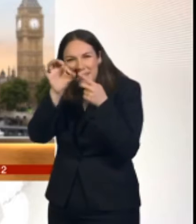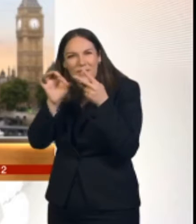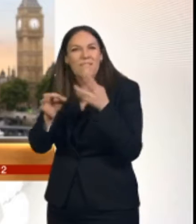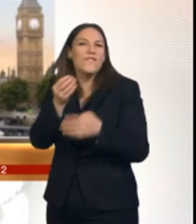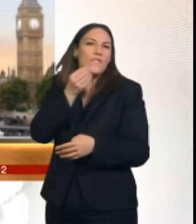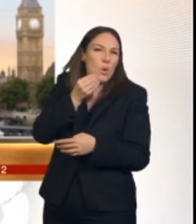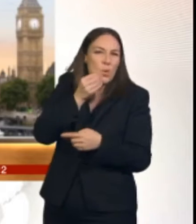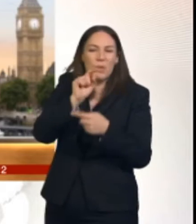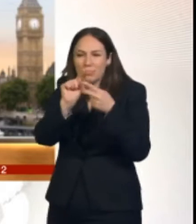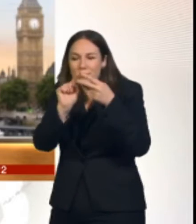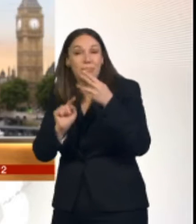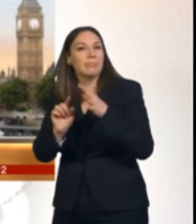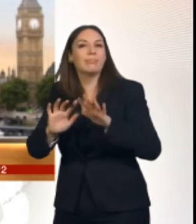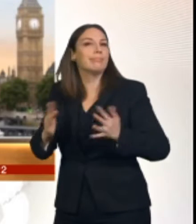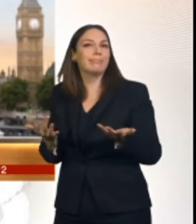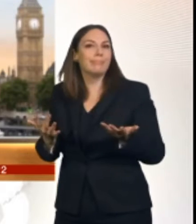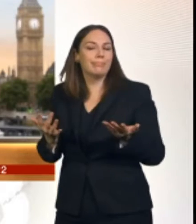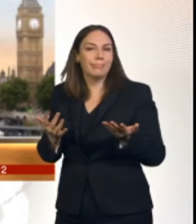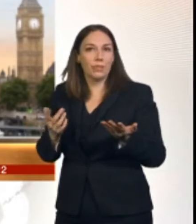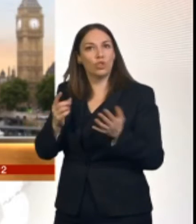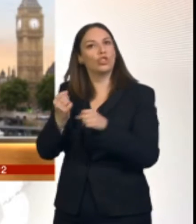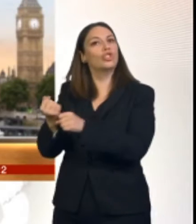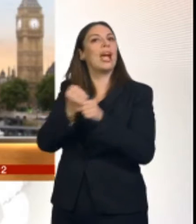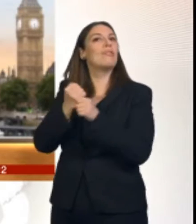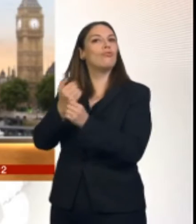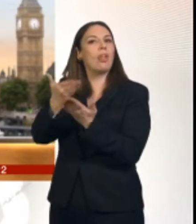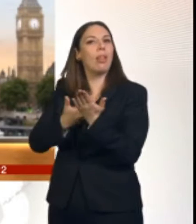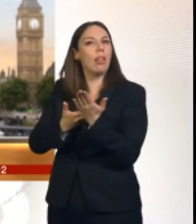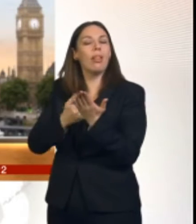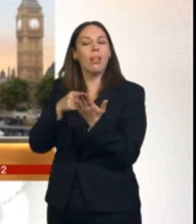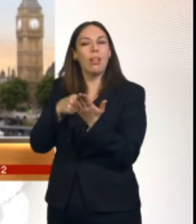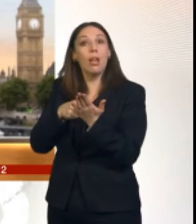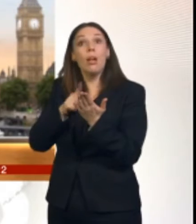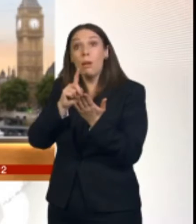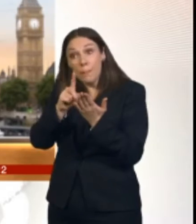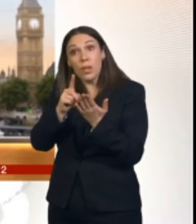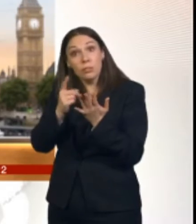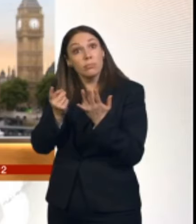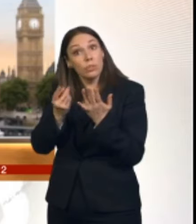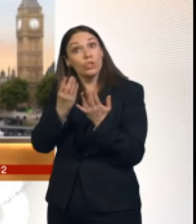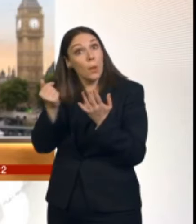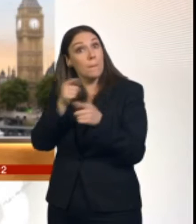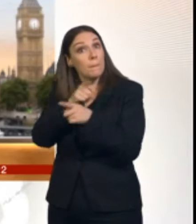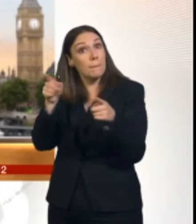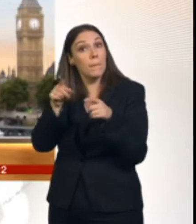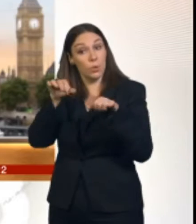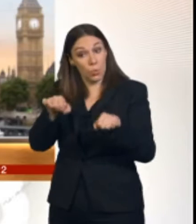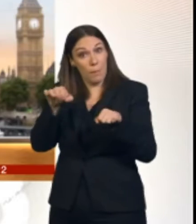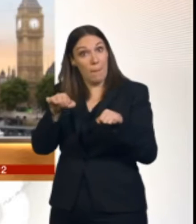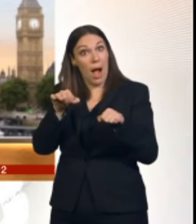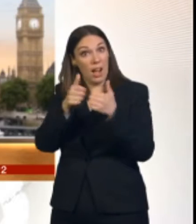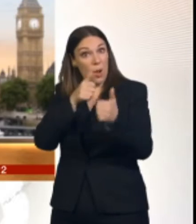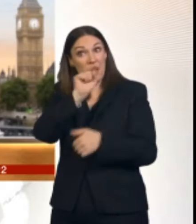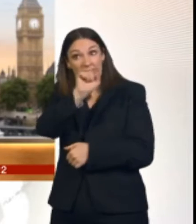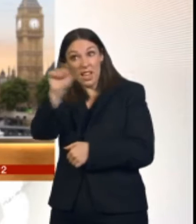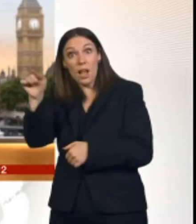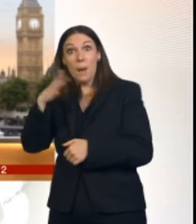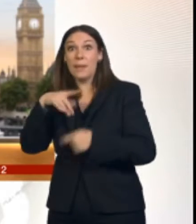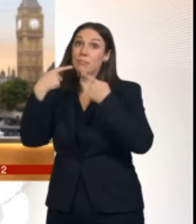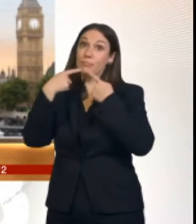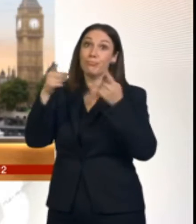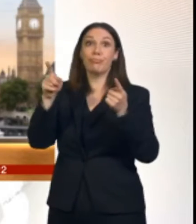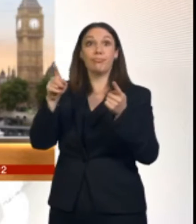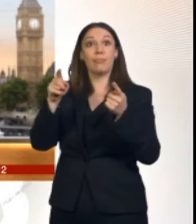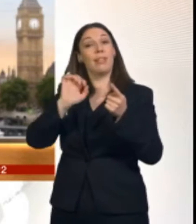for example, some of the big supermarket chains, have made statements already about what they expect would happen to